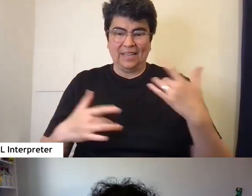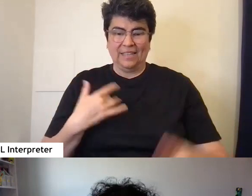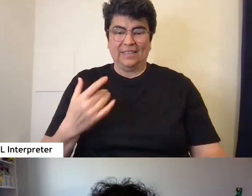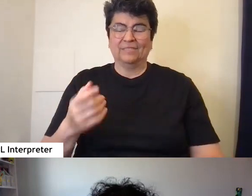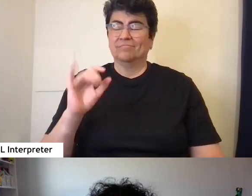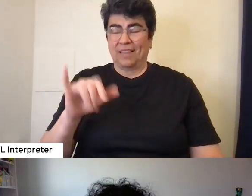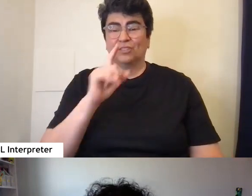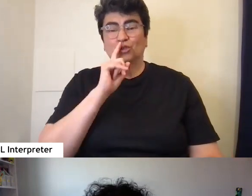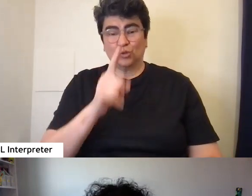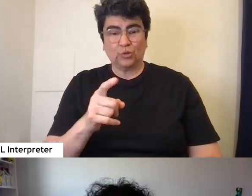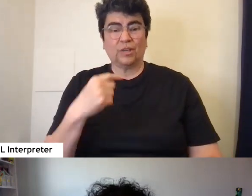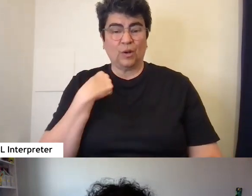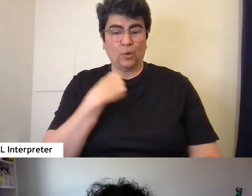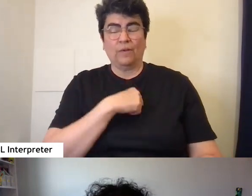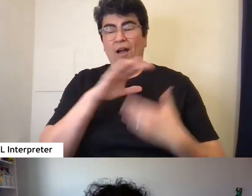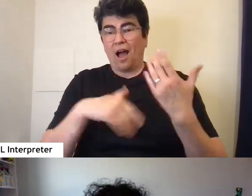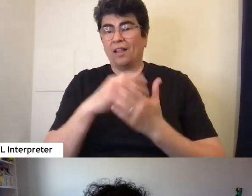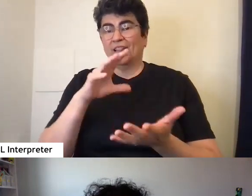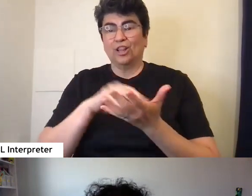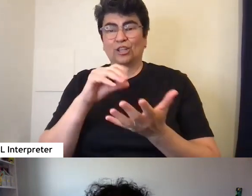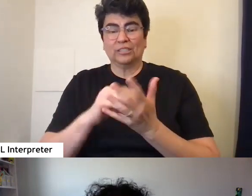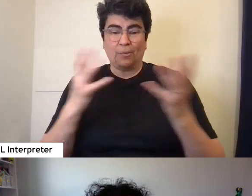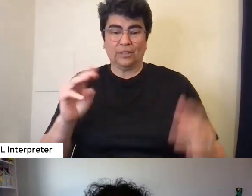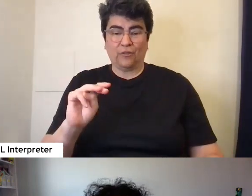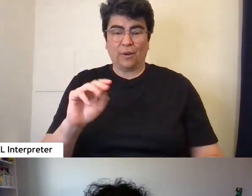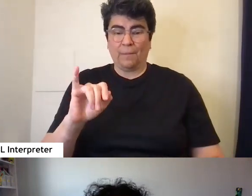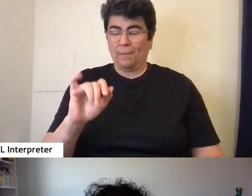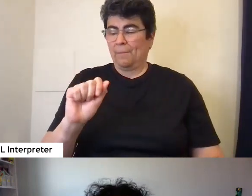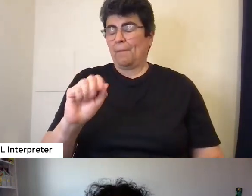it's true. We've all learned so much from Miriam and.